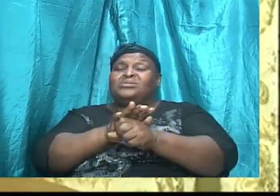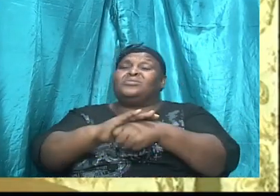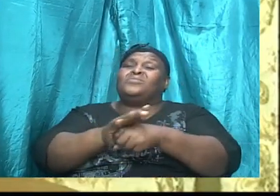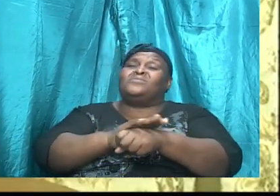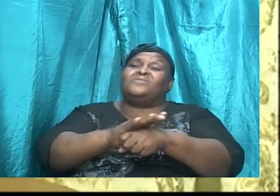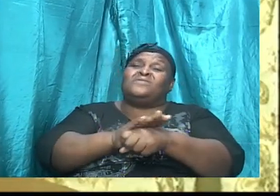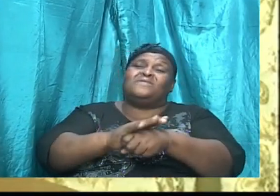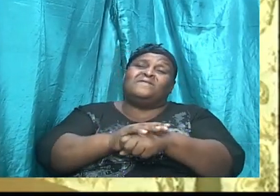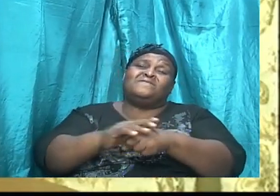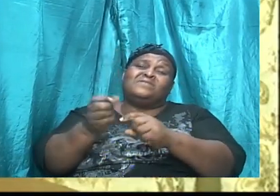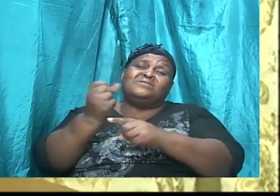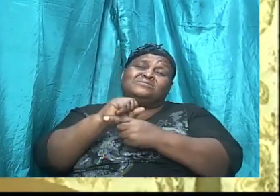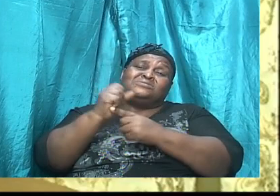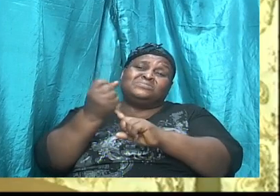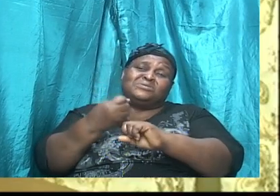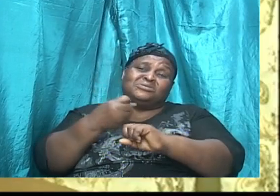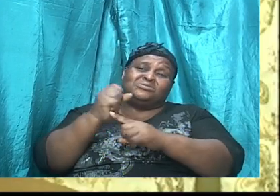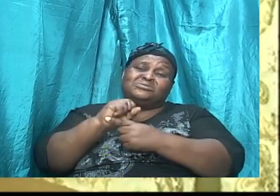and,